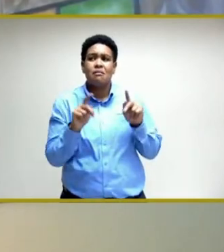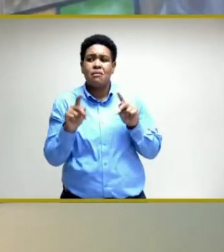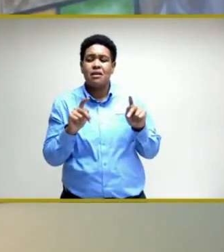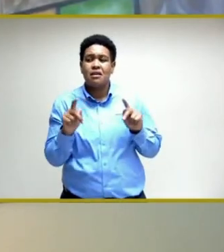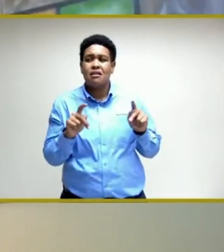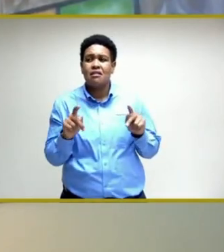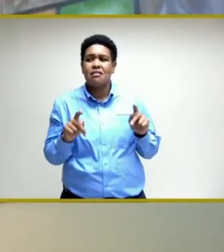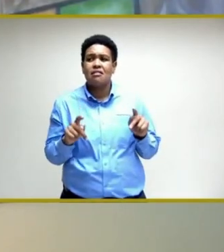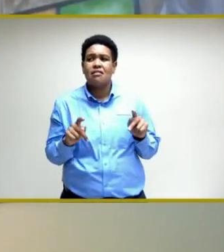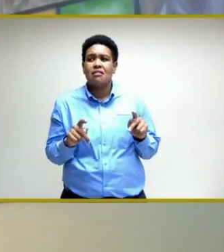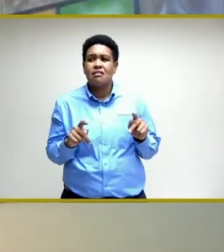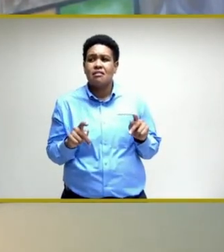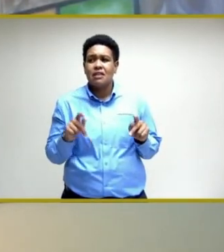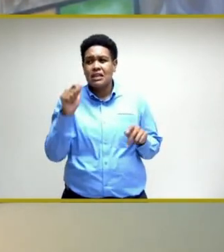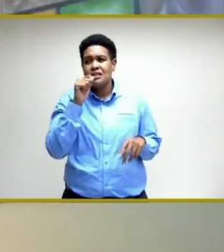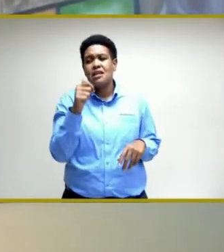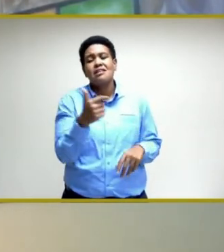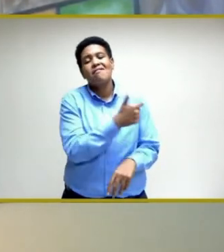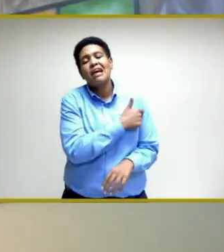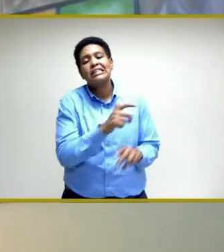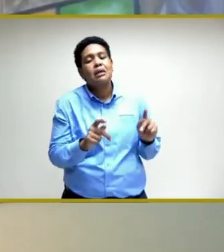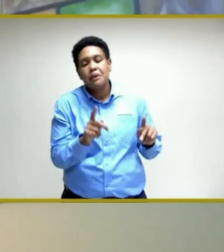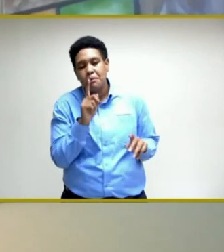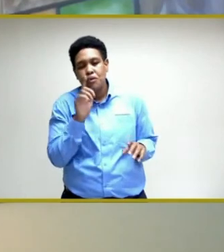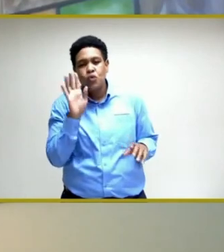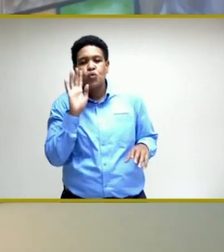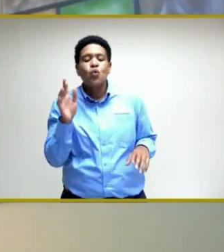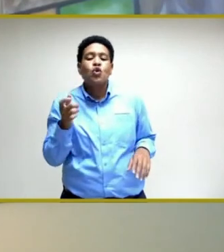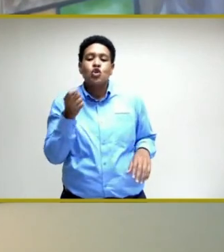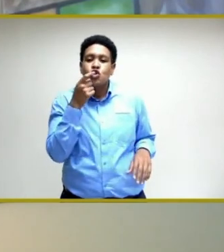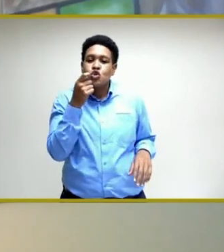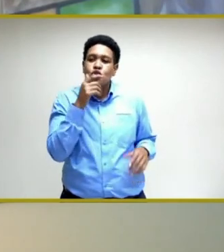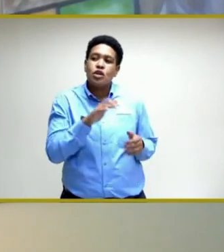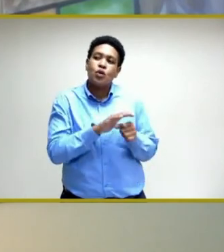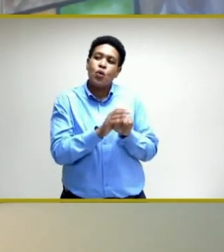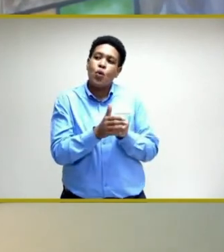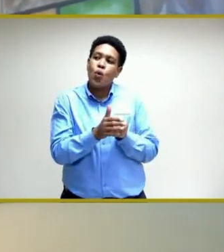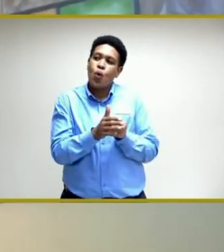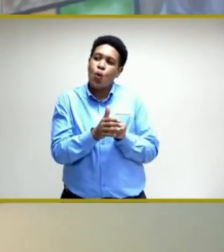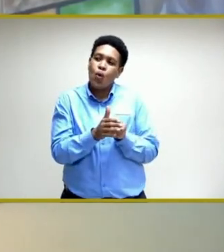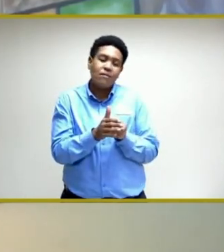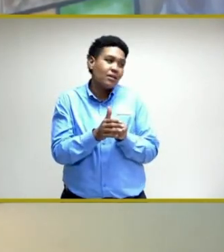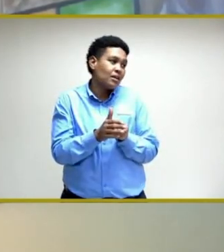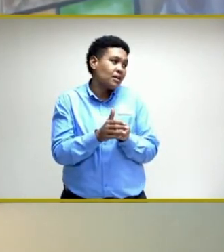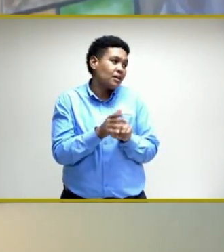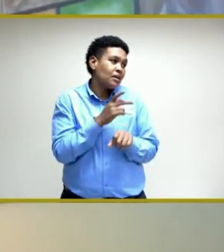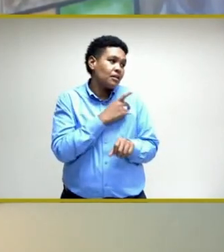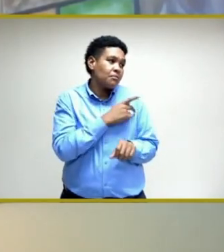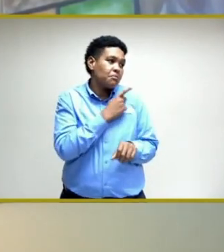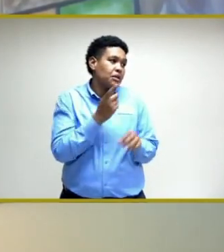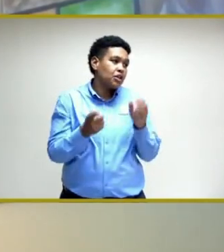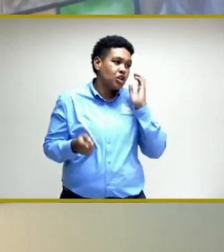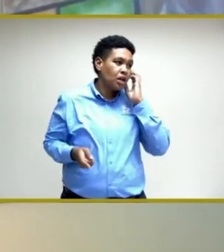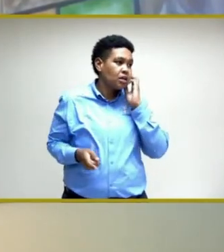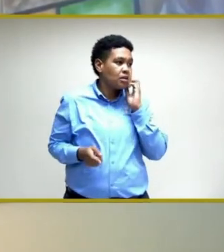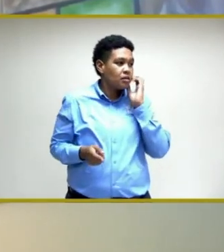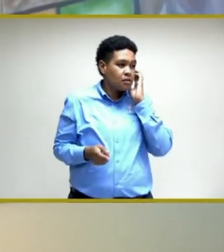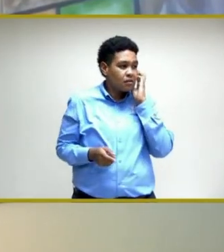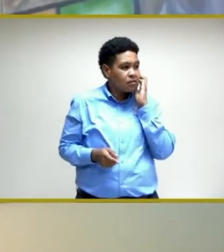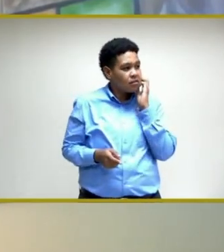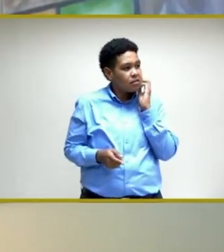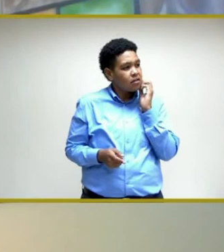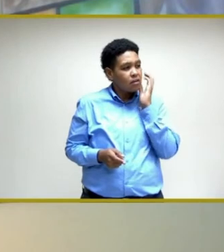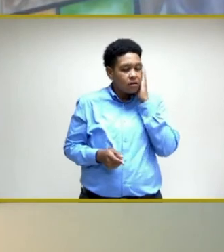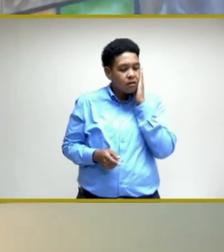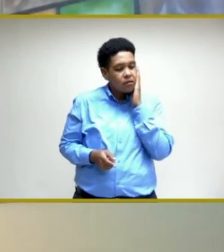Sorry, not to vaccinate persons, to treat COVID-19 patients. And the third and